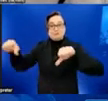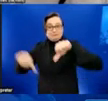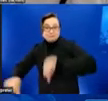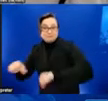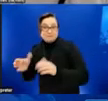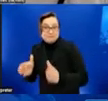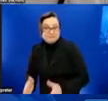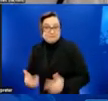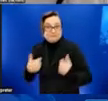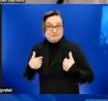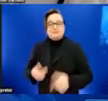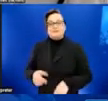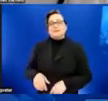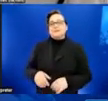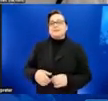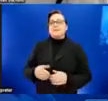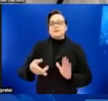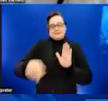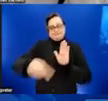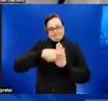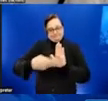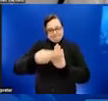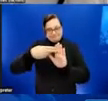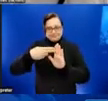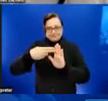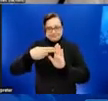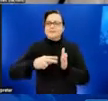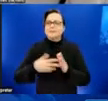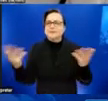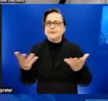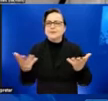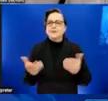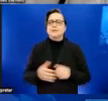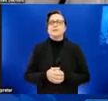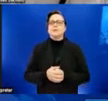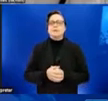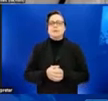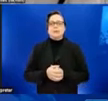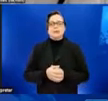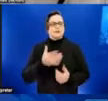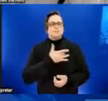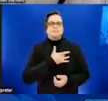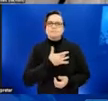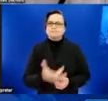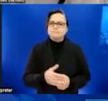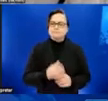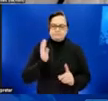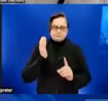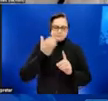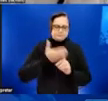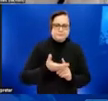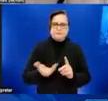Essentially, stigma is an attribute, characteristic, or behavior of a person or group of people that is socially